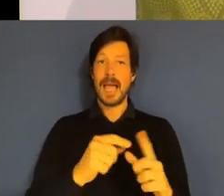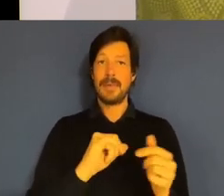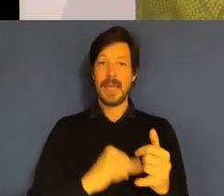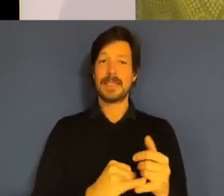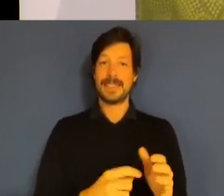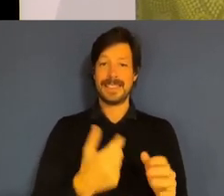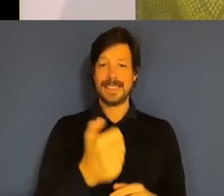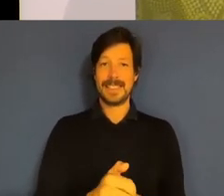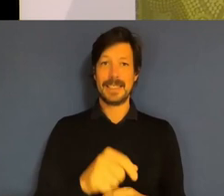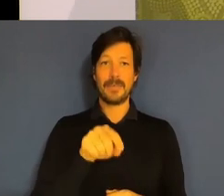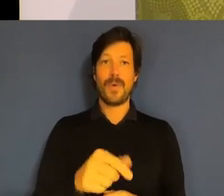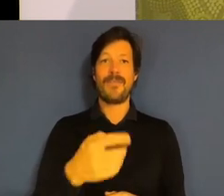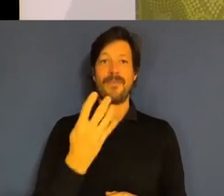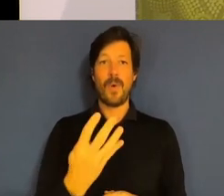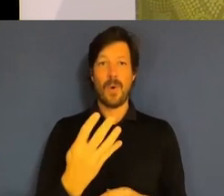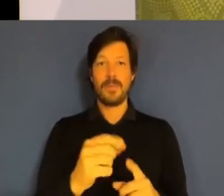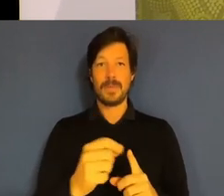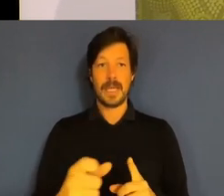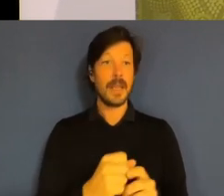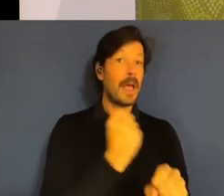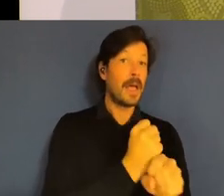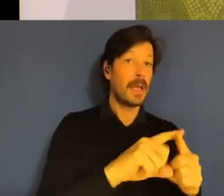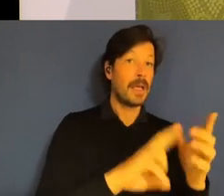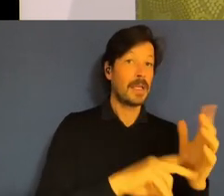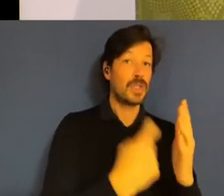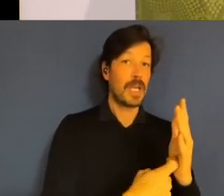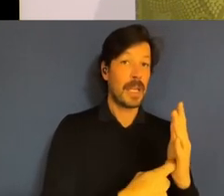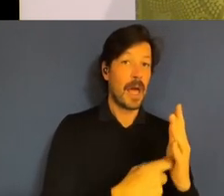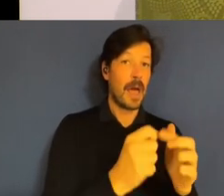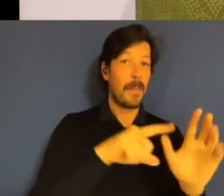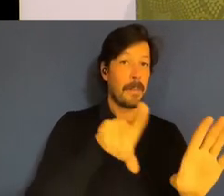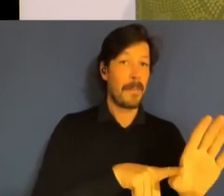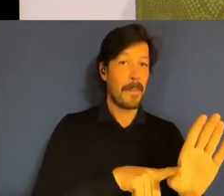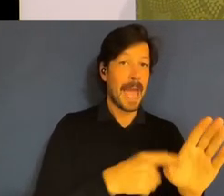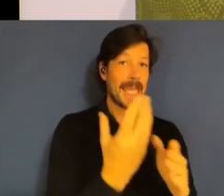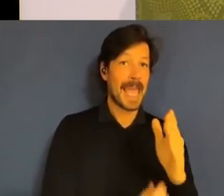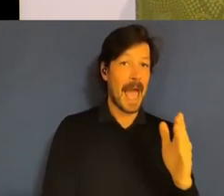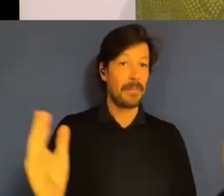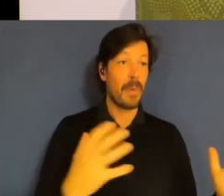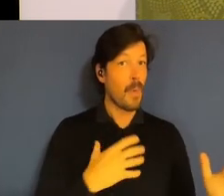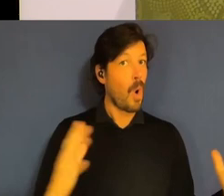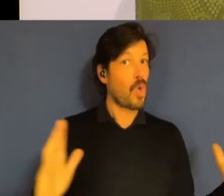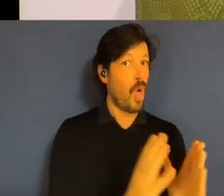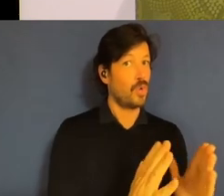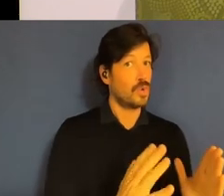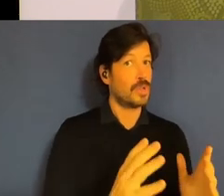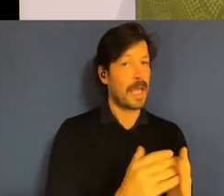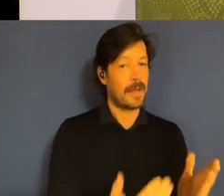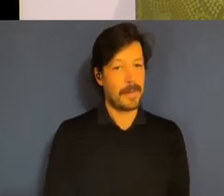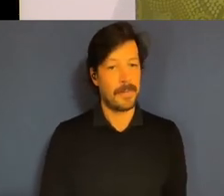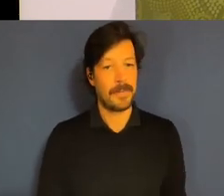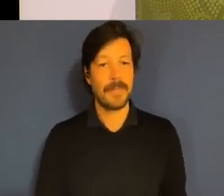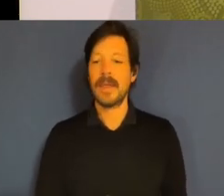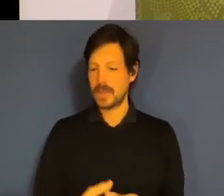gender pay gap, it continues to close and is way below the national average gender pay gap. It was 6% in December 2021,